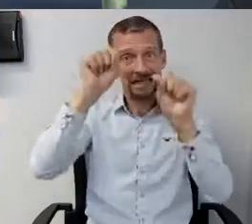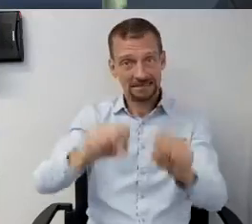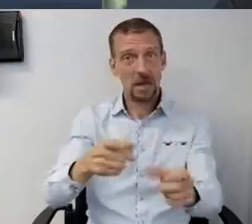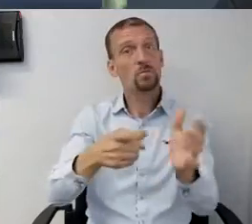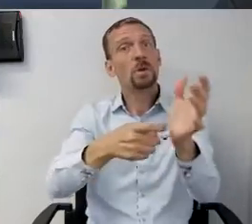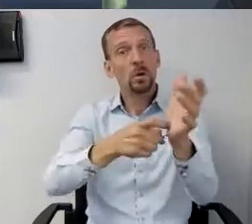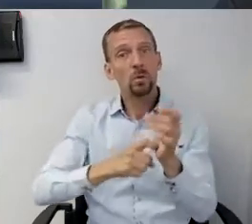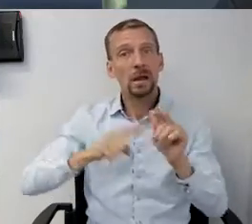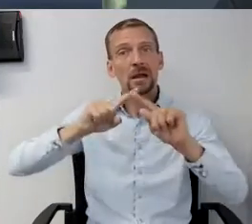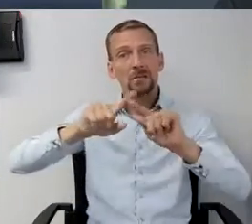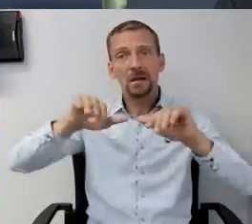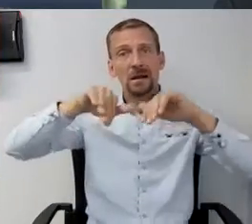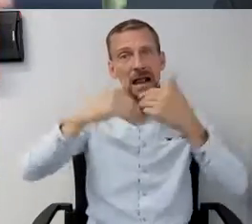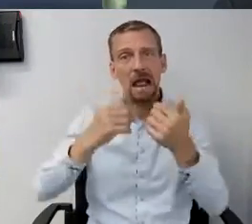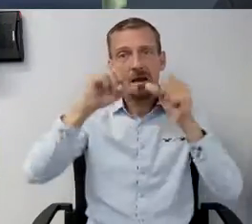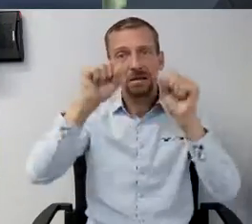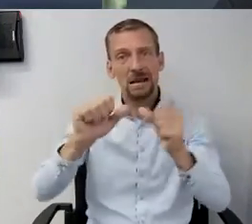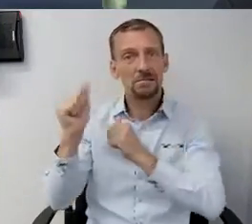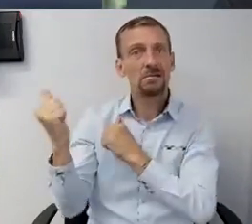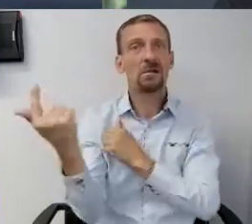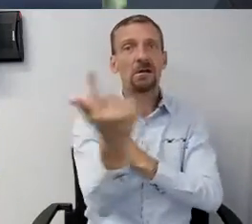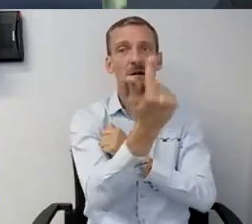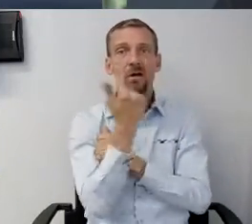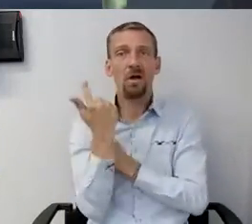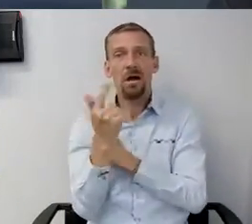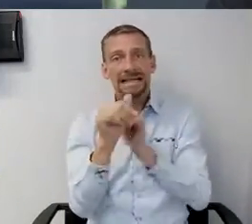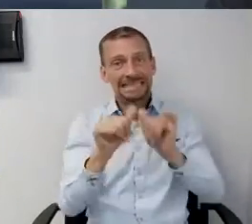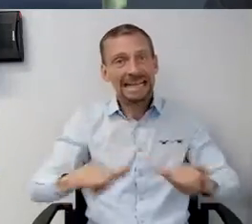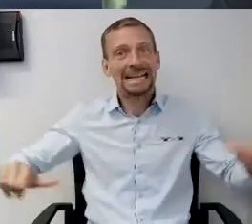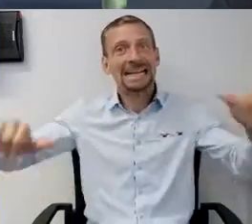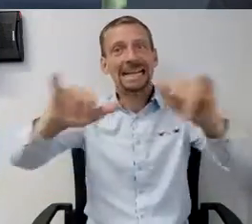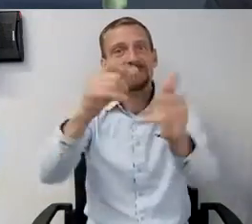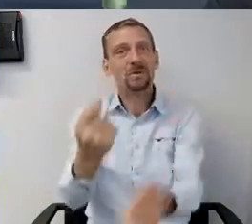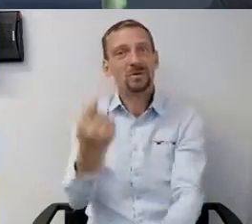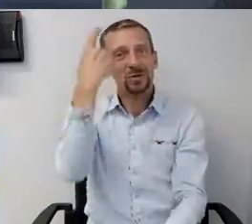to get everybody on the same page with the confusing information that's coming out?